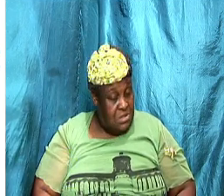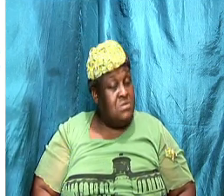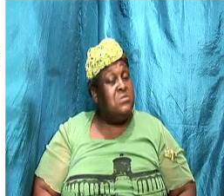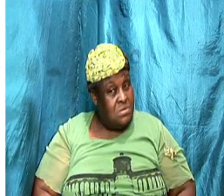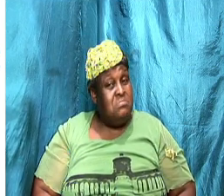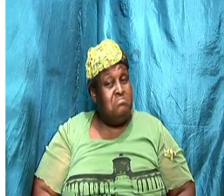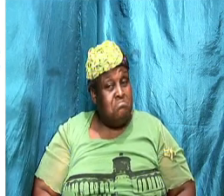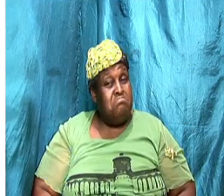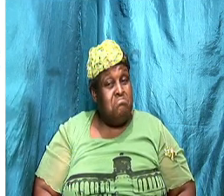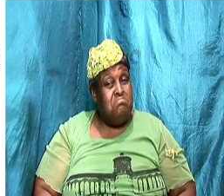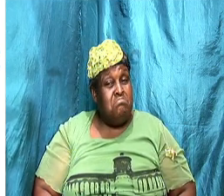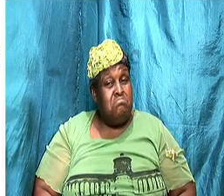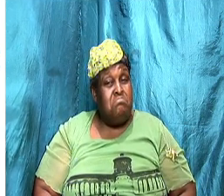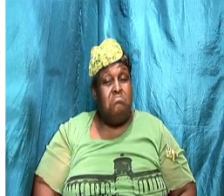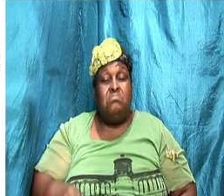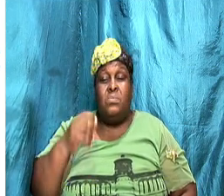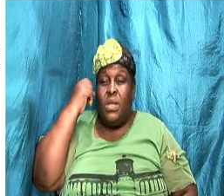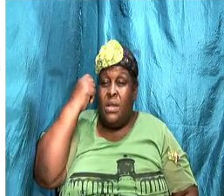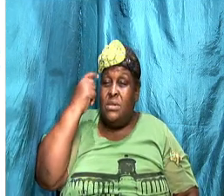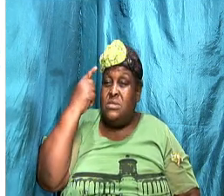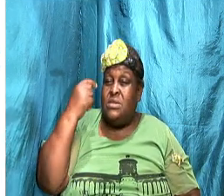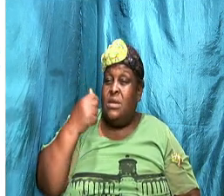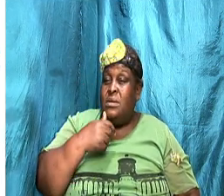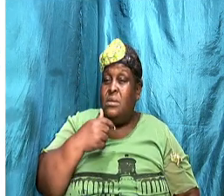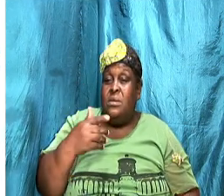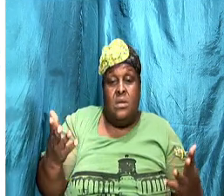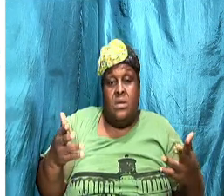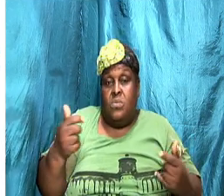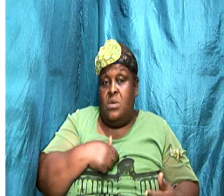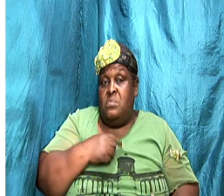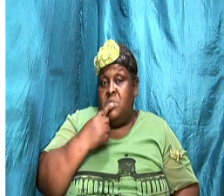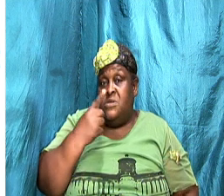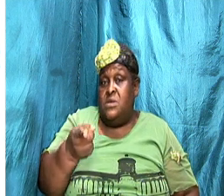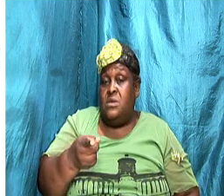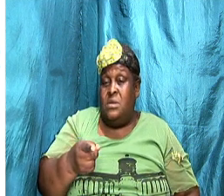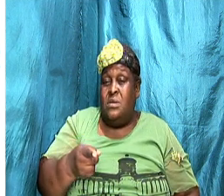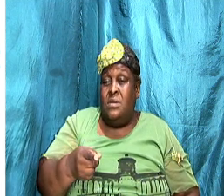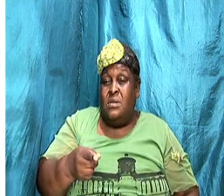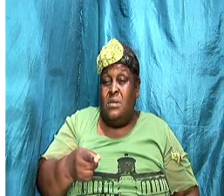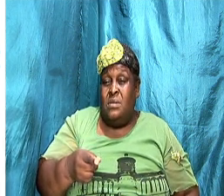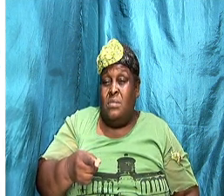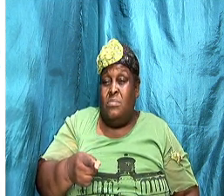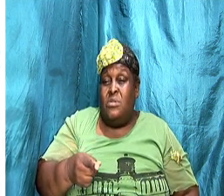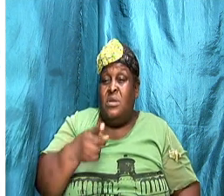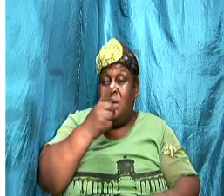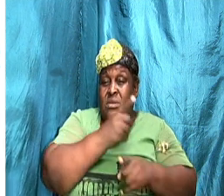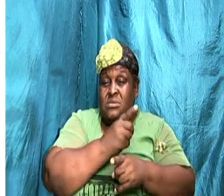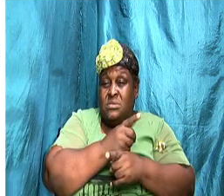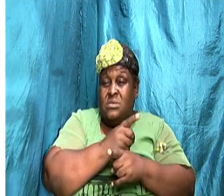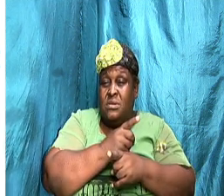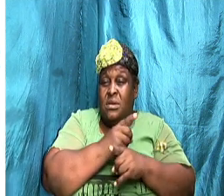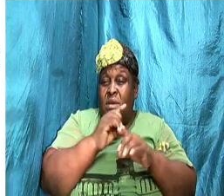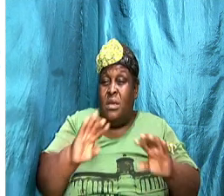am the person is understanding what I'm saying but feedback can be verbal or it can be non verbal